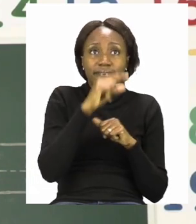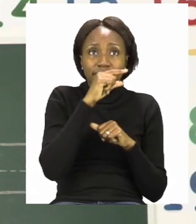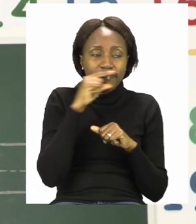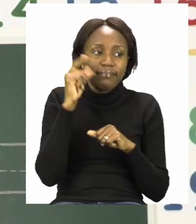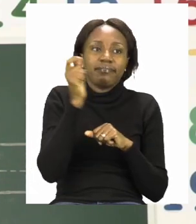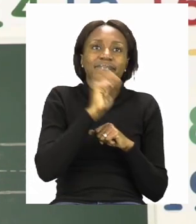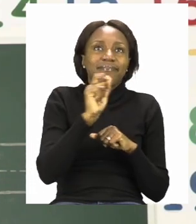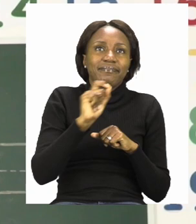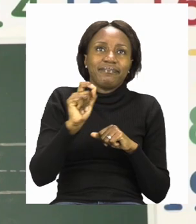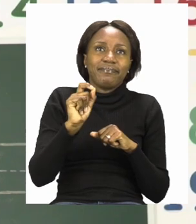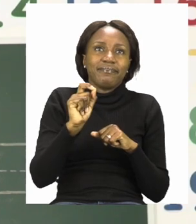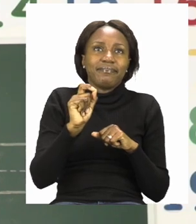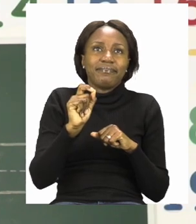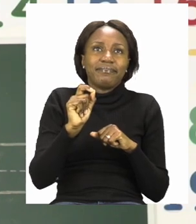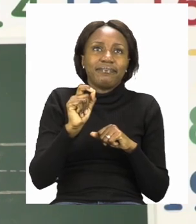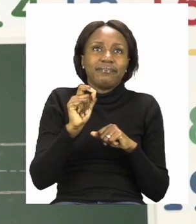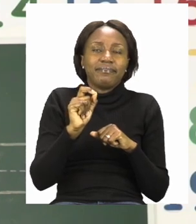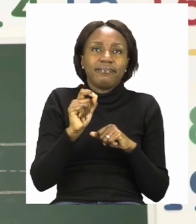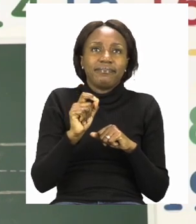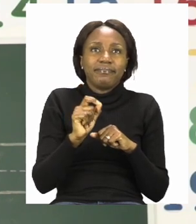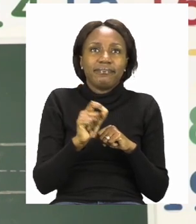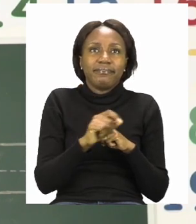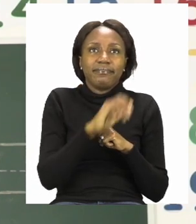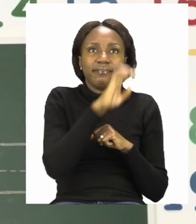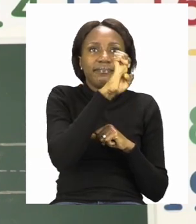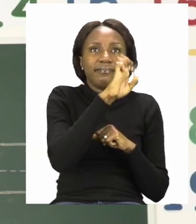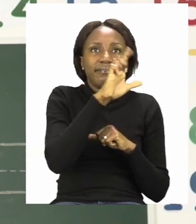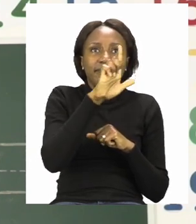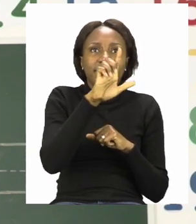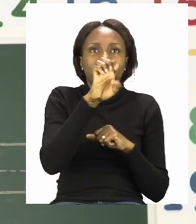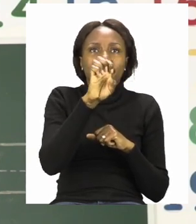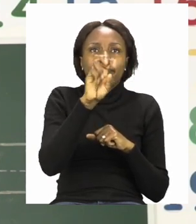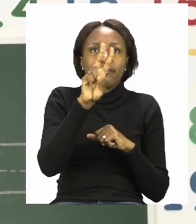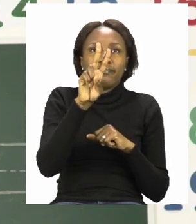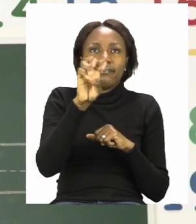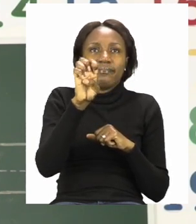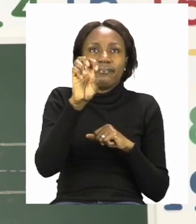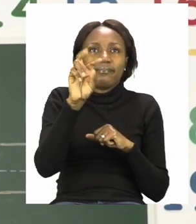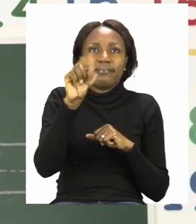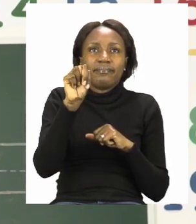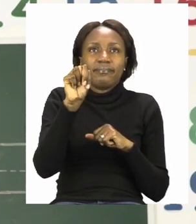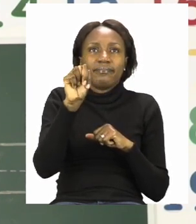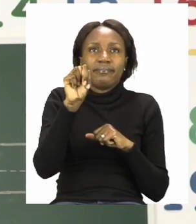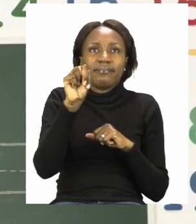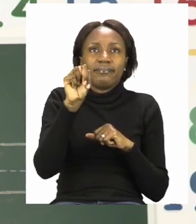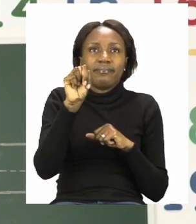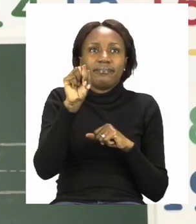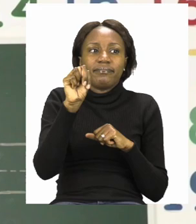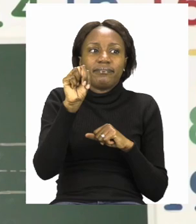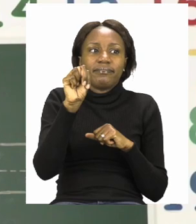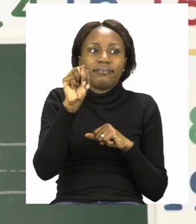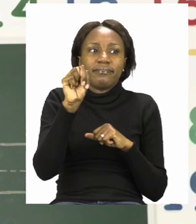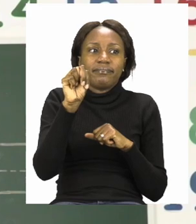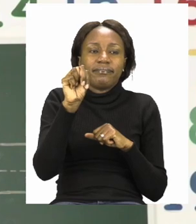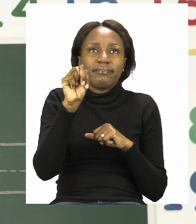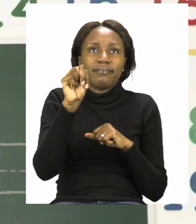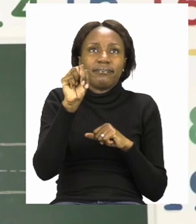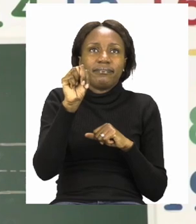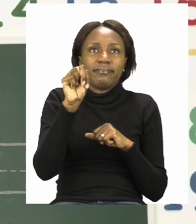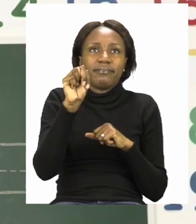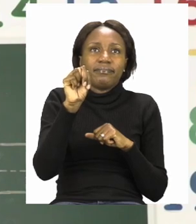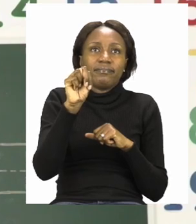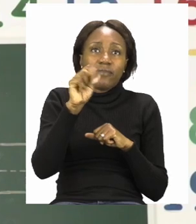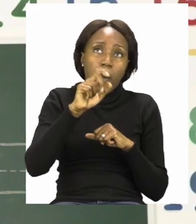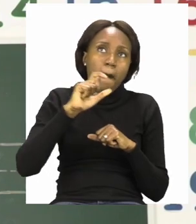So, let us take a look at how it looks like. We are going to start with a big letter or capital letter